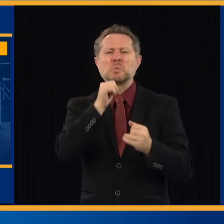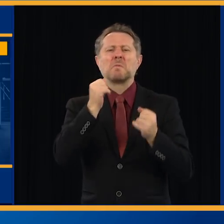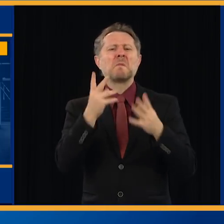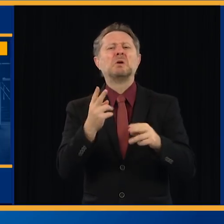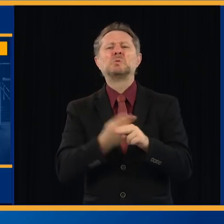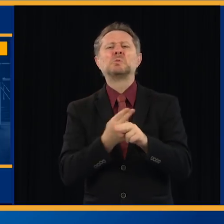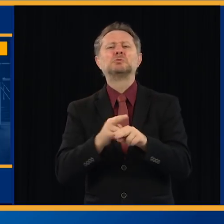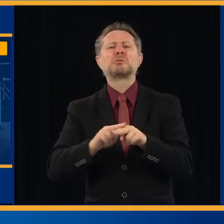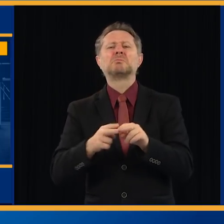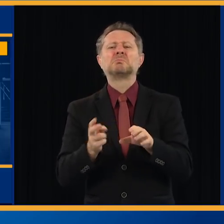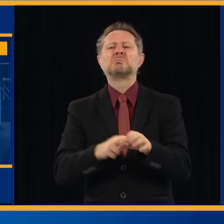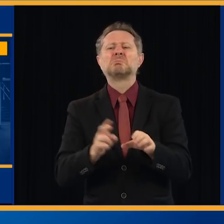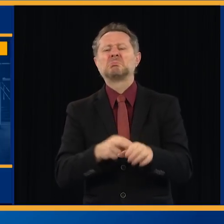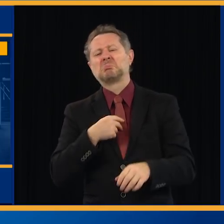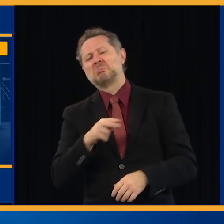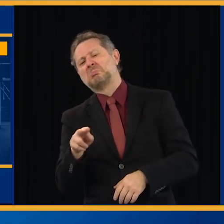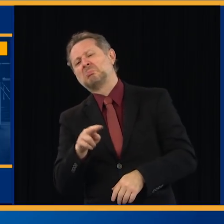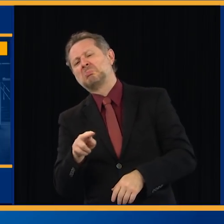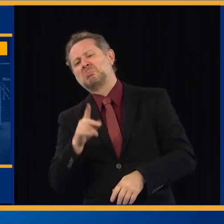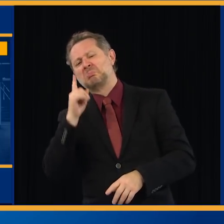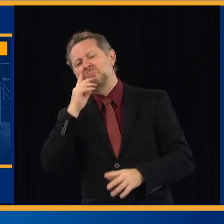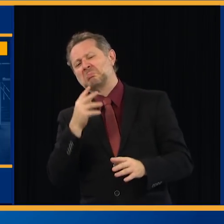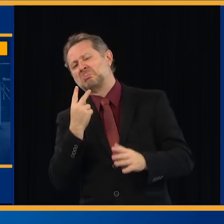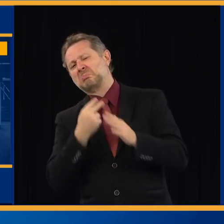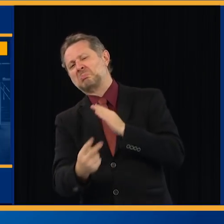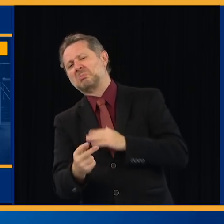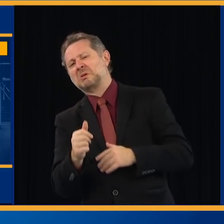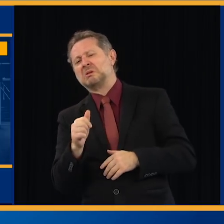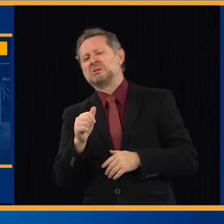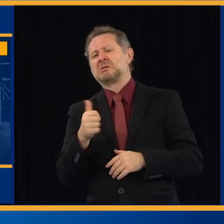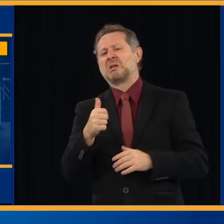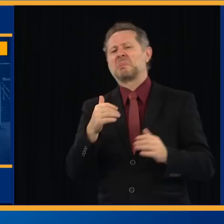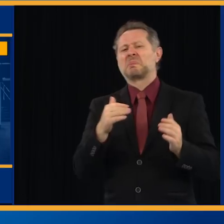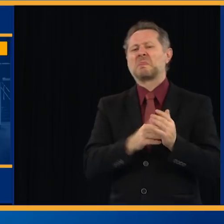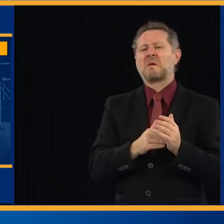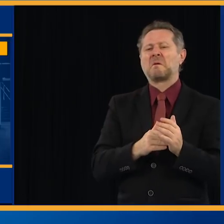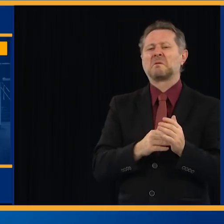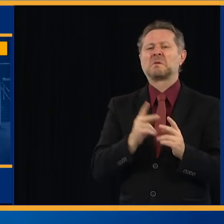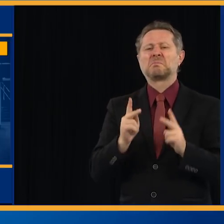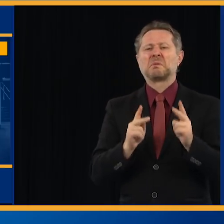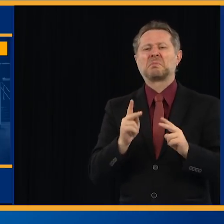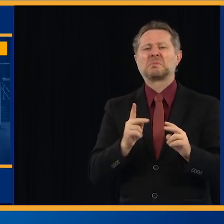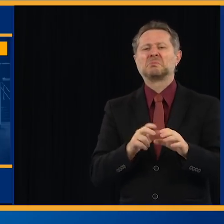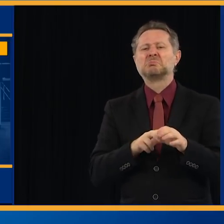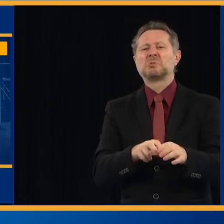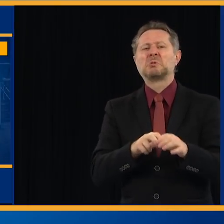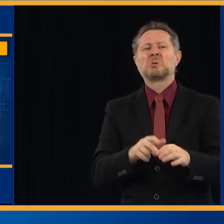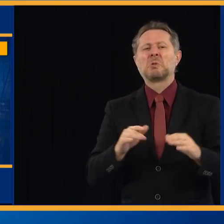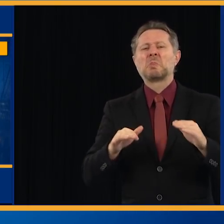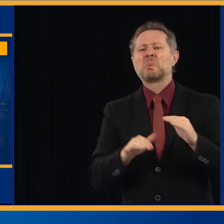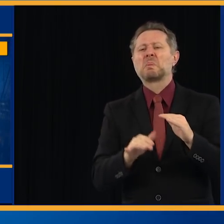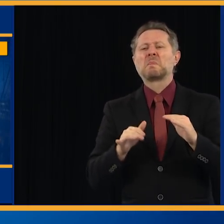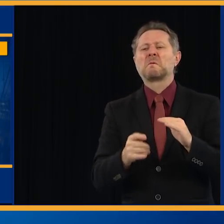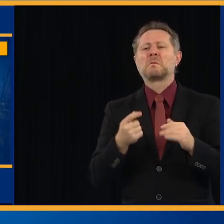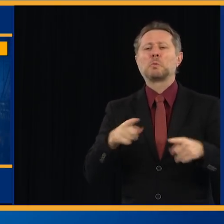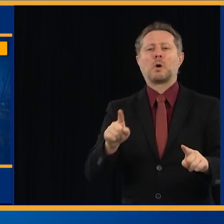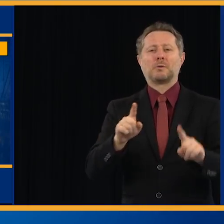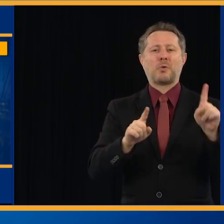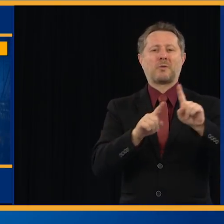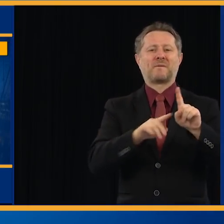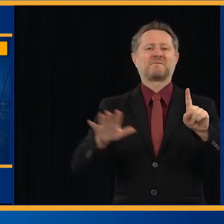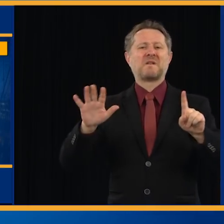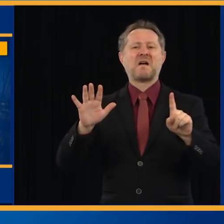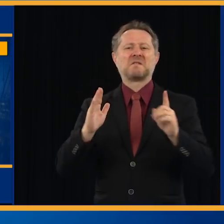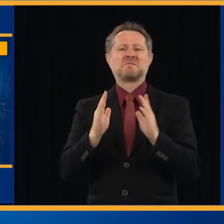10,000 people ride the system overall during that period of time. So the